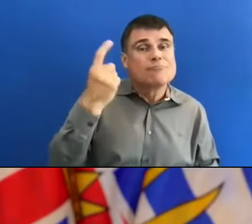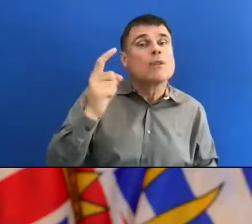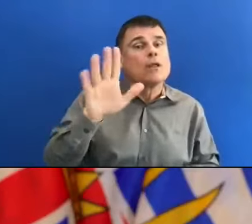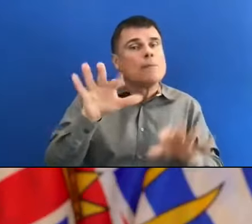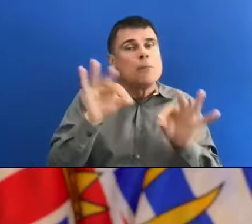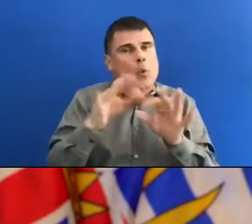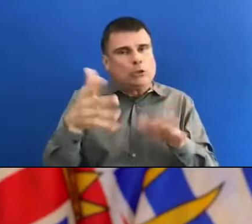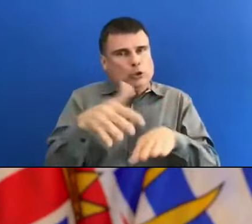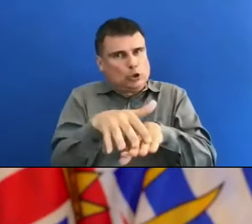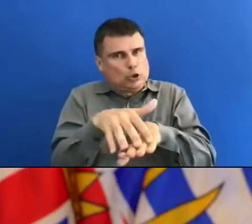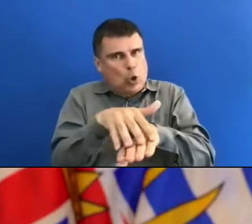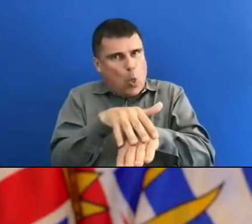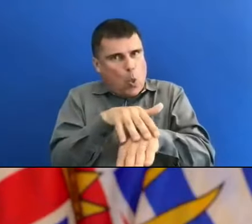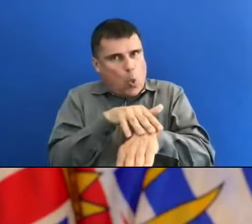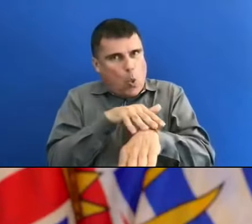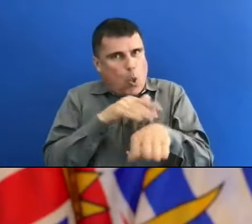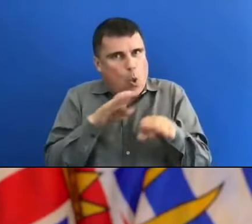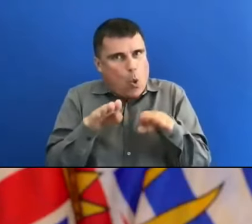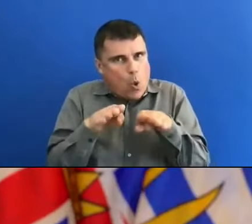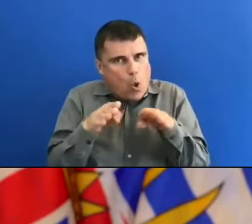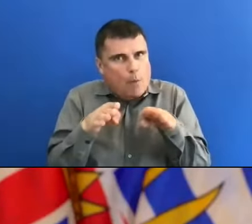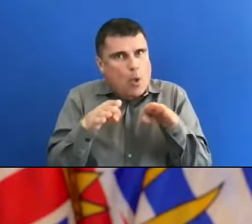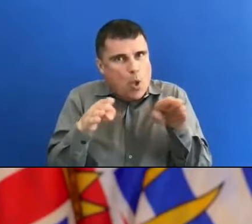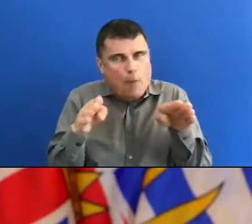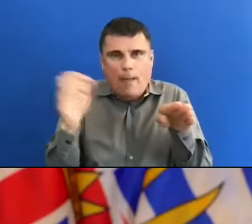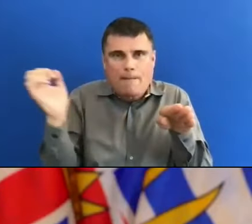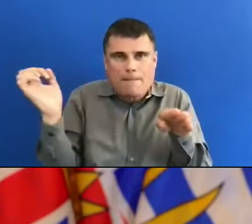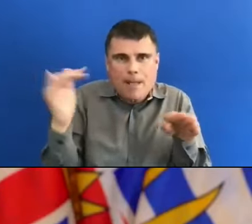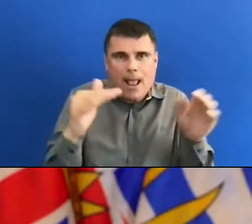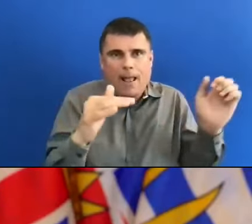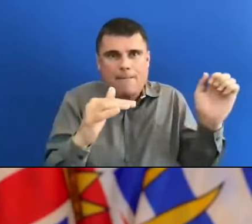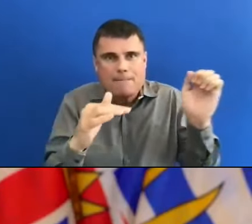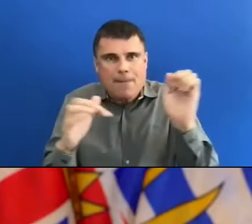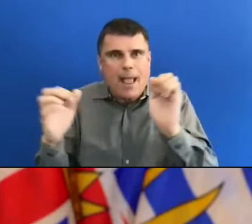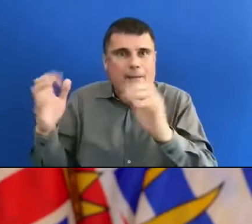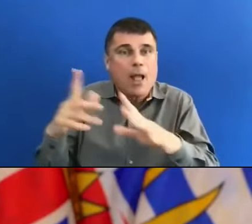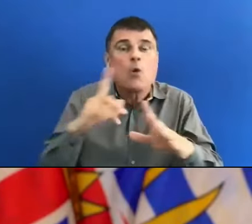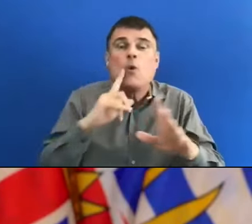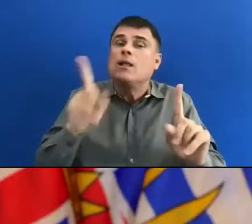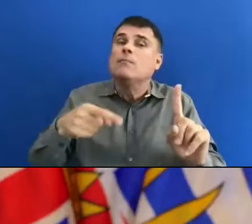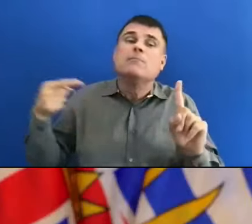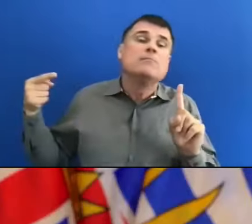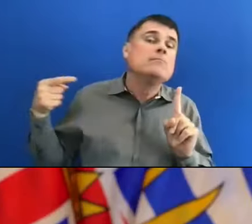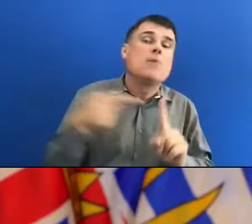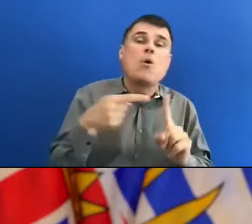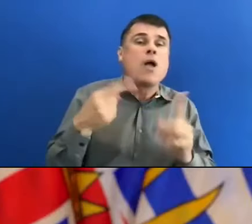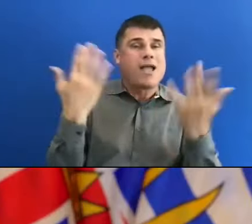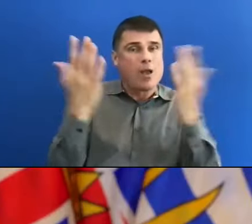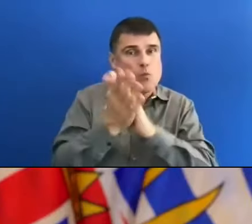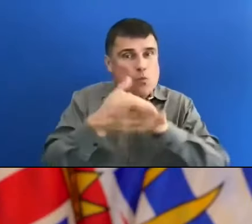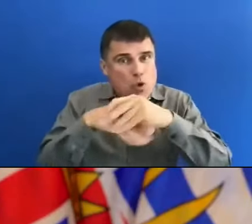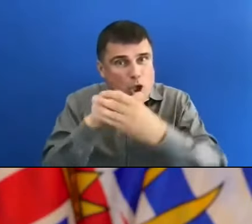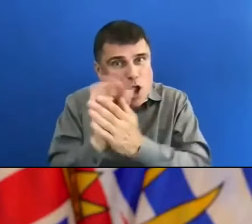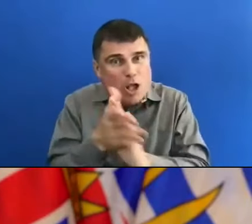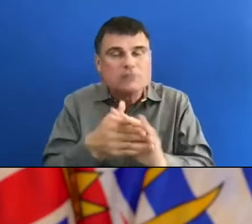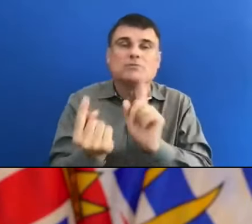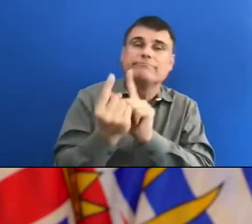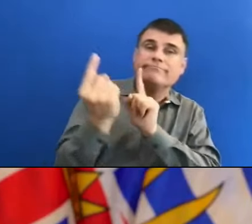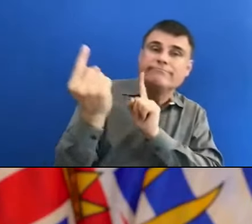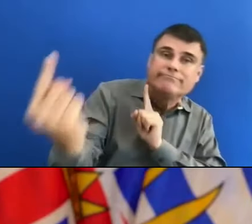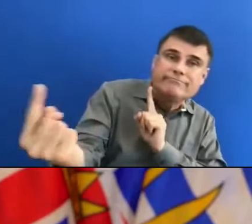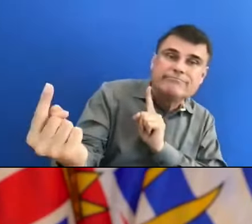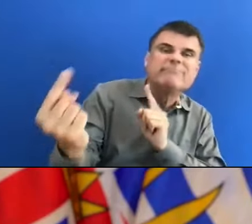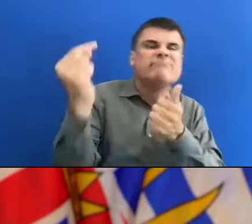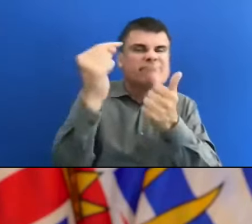we need to have those basic principles in place so that as we go into the fall if we start to see increased transmission